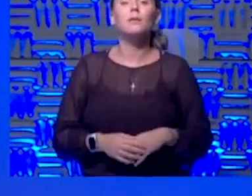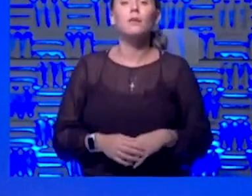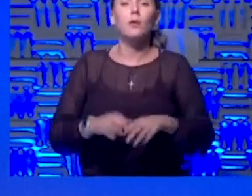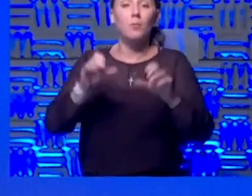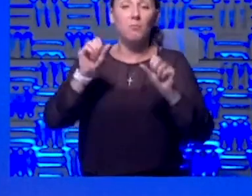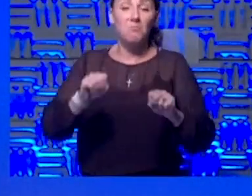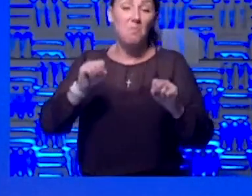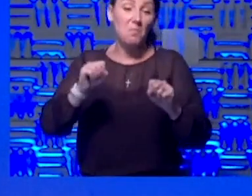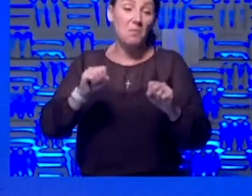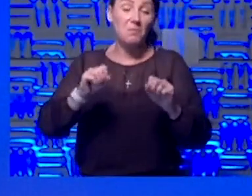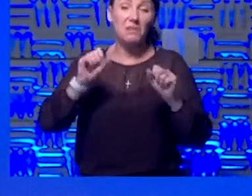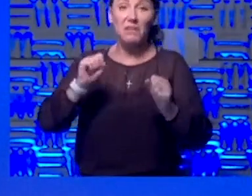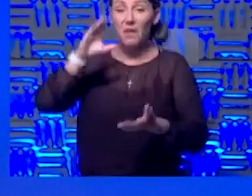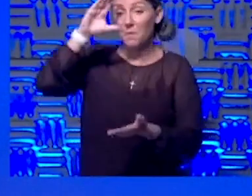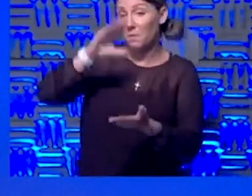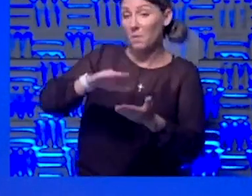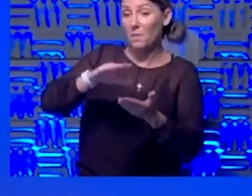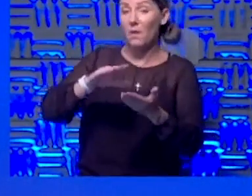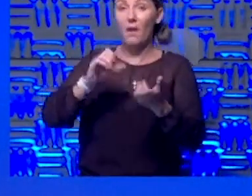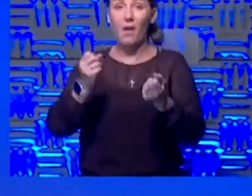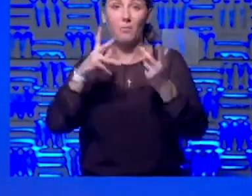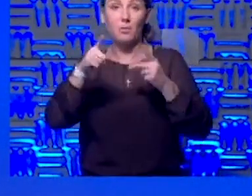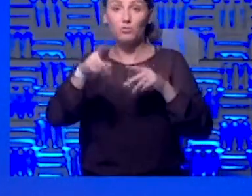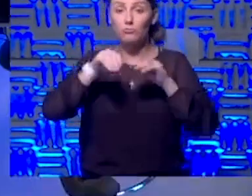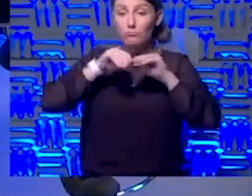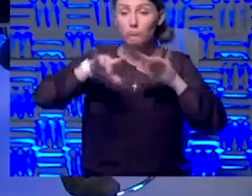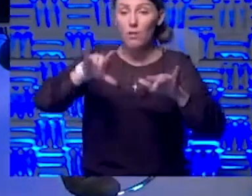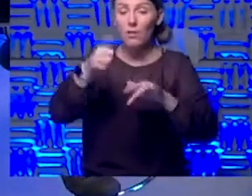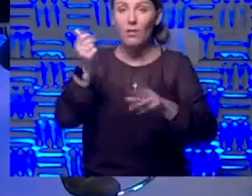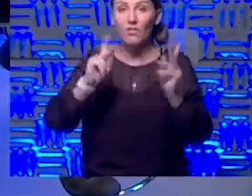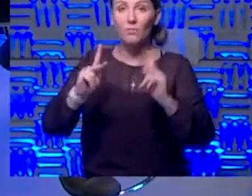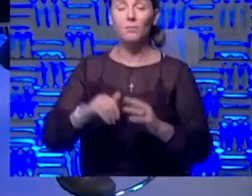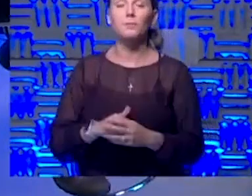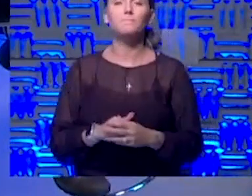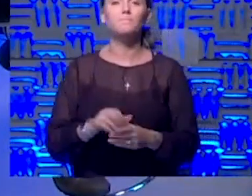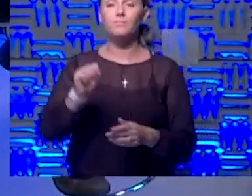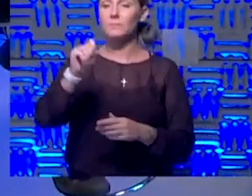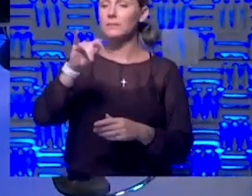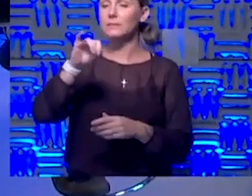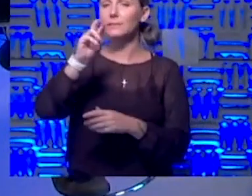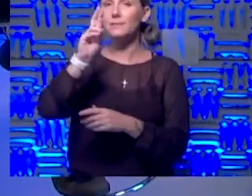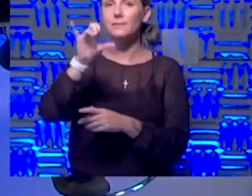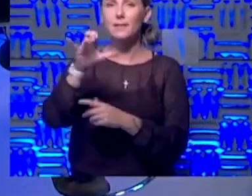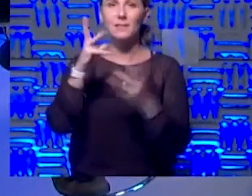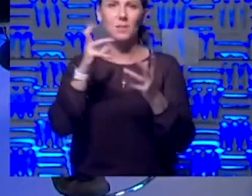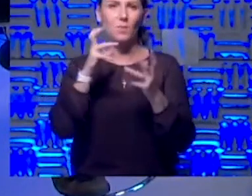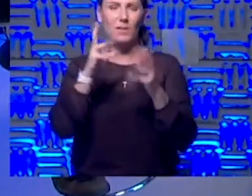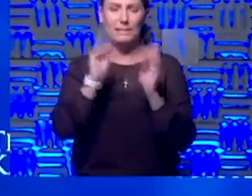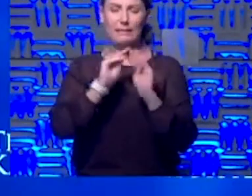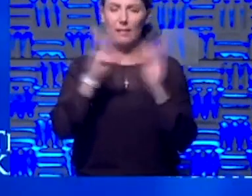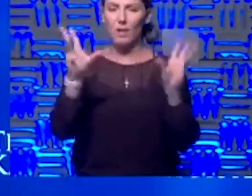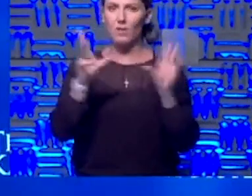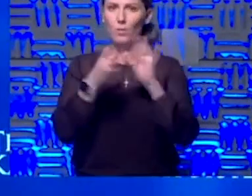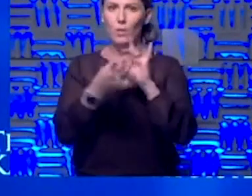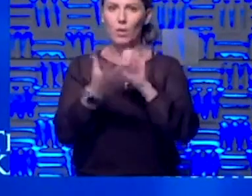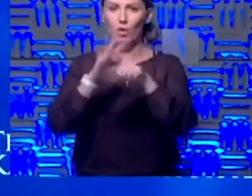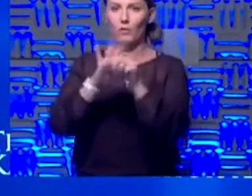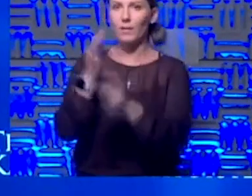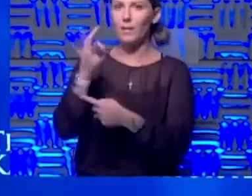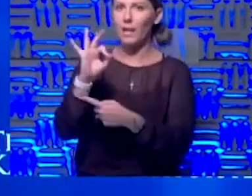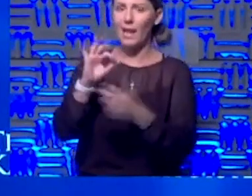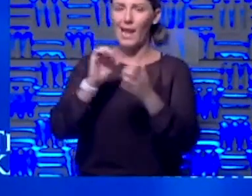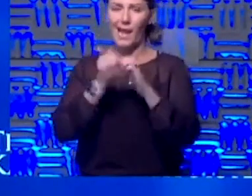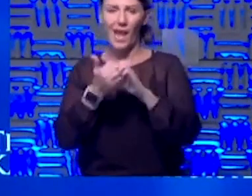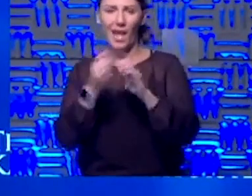decrease the amount that you're spreading it to other people as well. Stacey needs some clarification just around COVID. She said, how do we